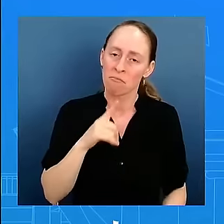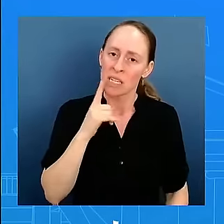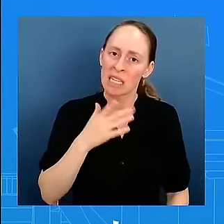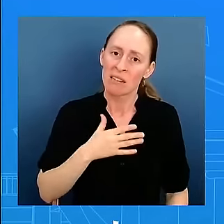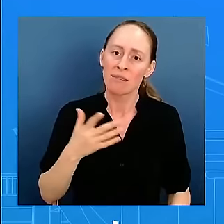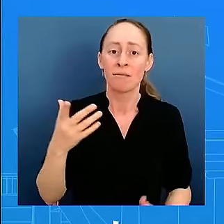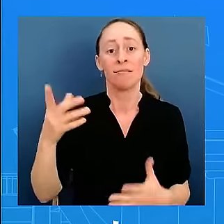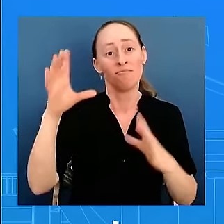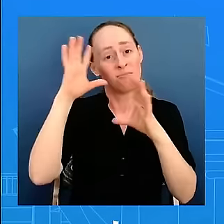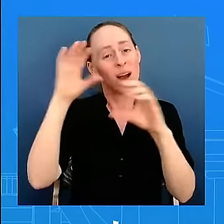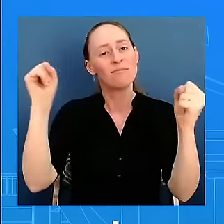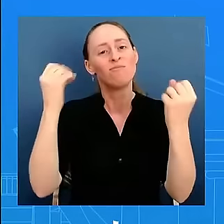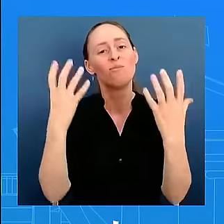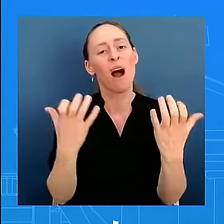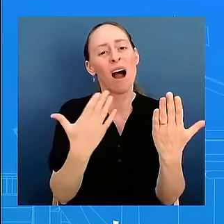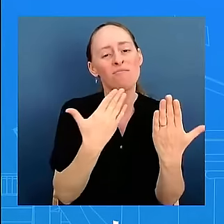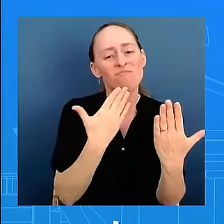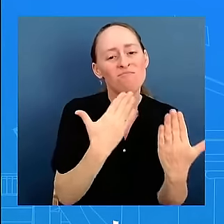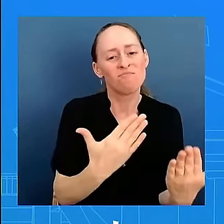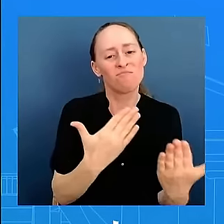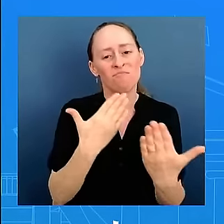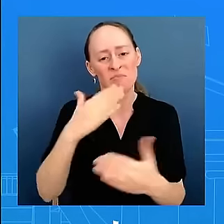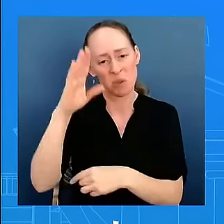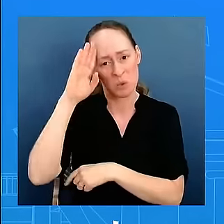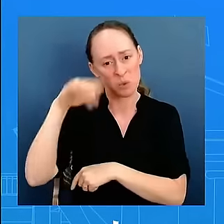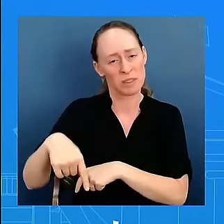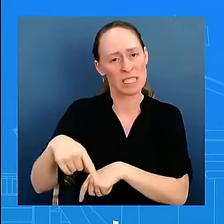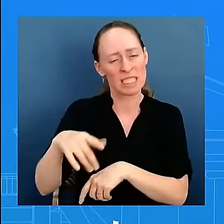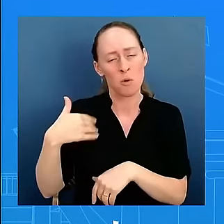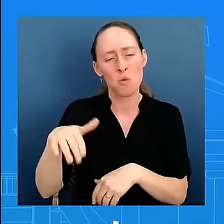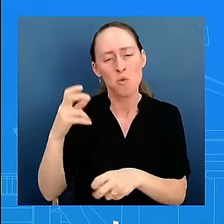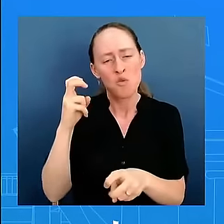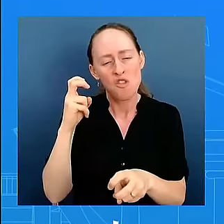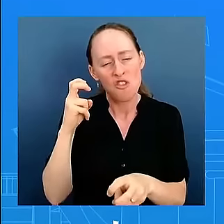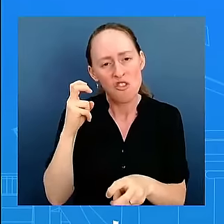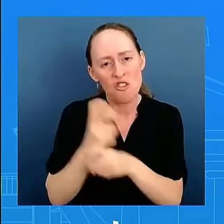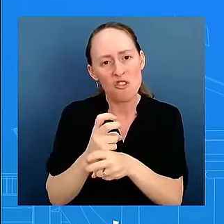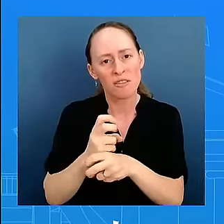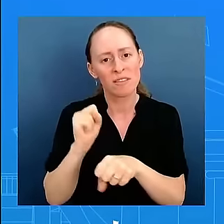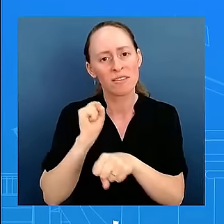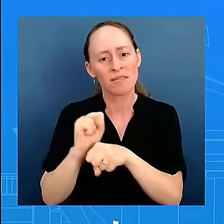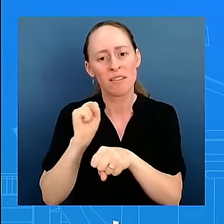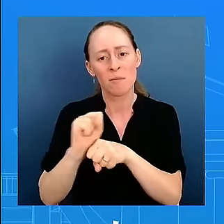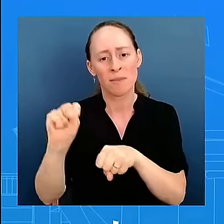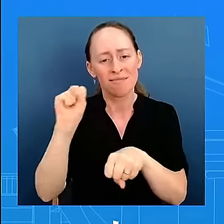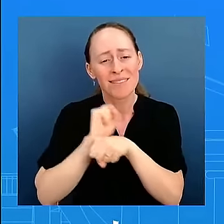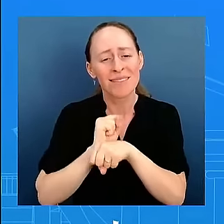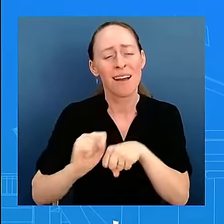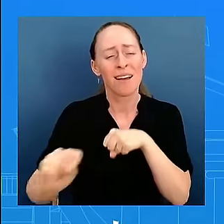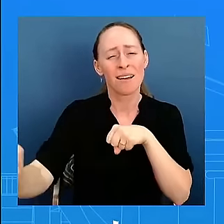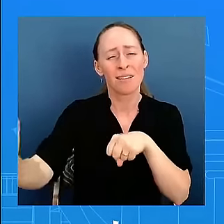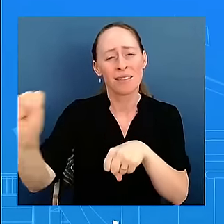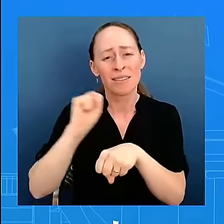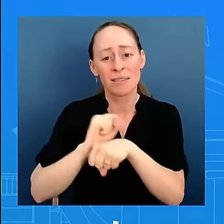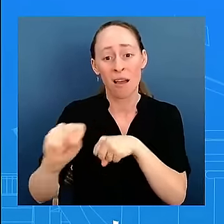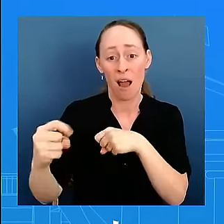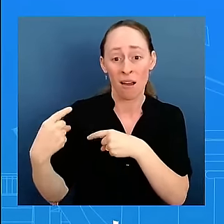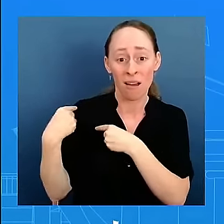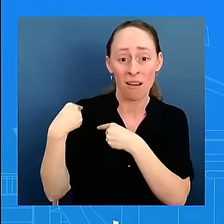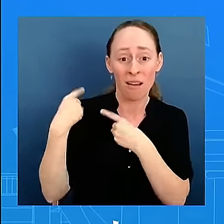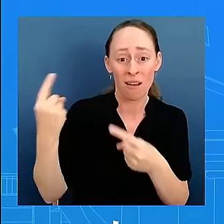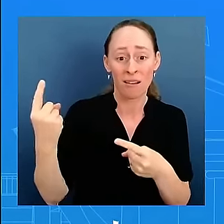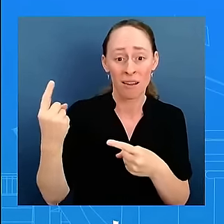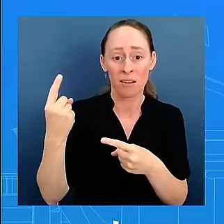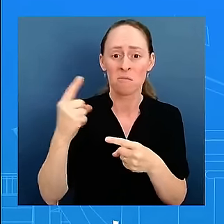it's been not just the past three and a half years but certainly the past couple of weeks and so i think it was a very special moment